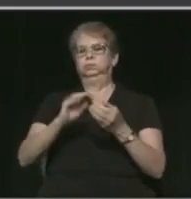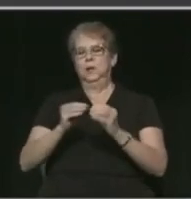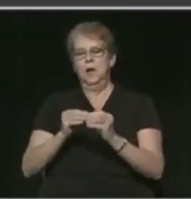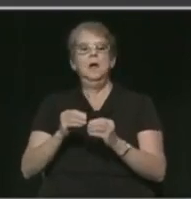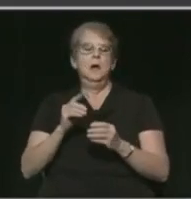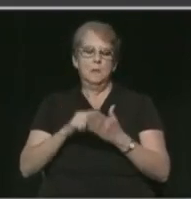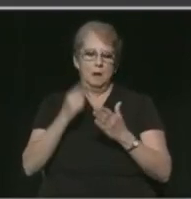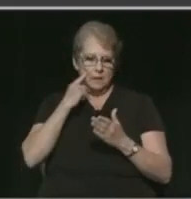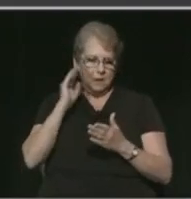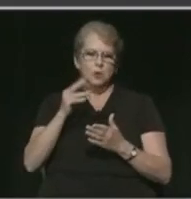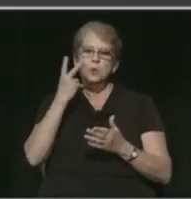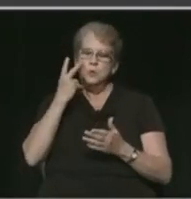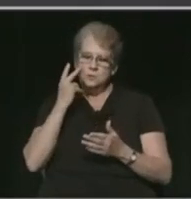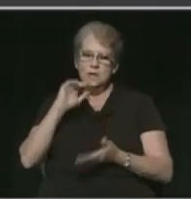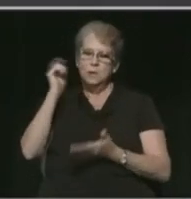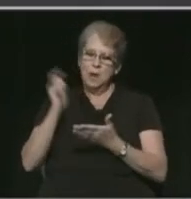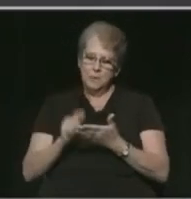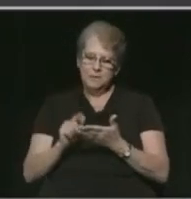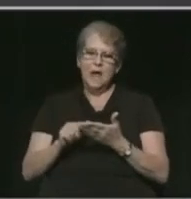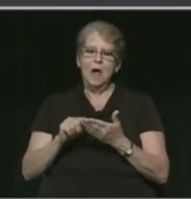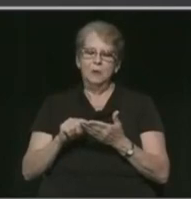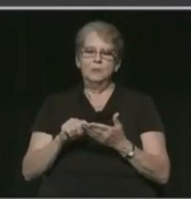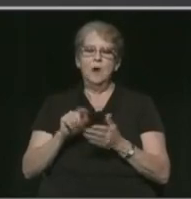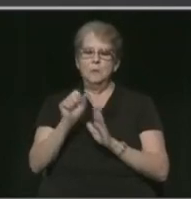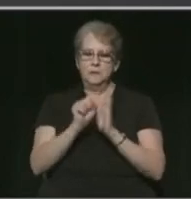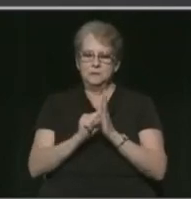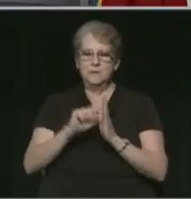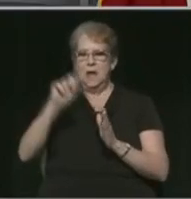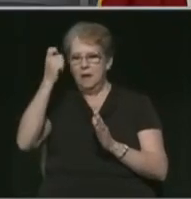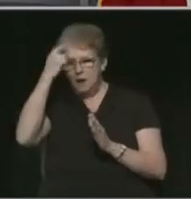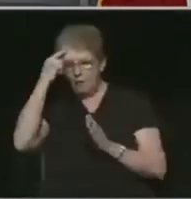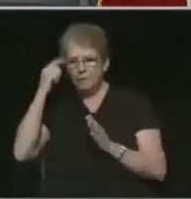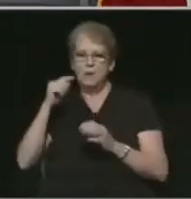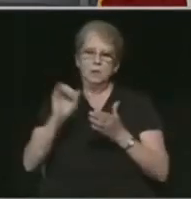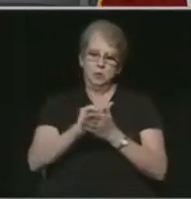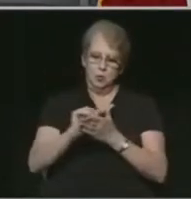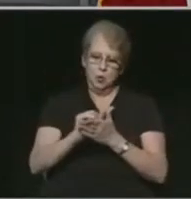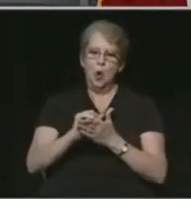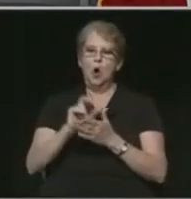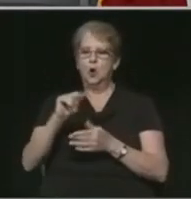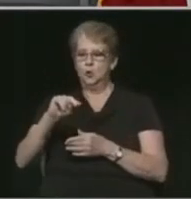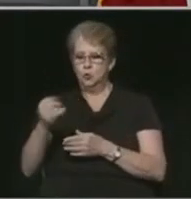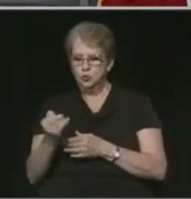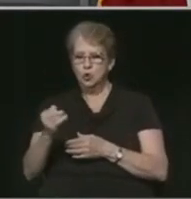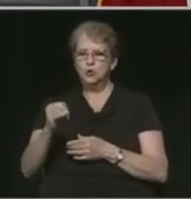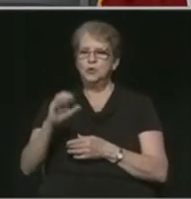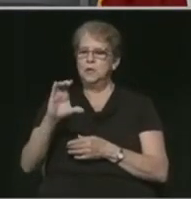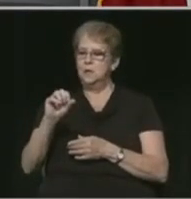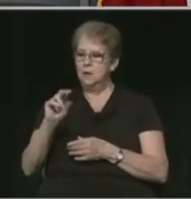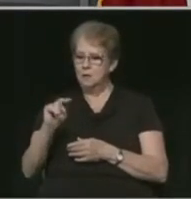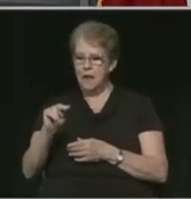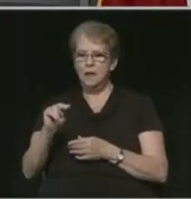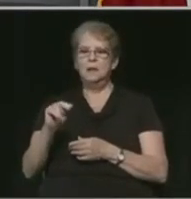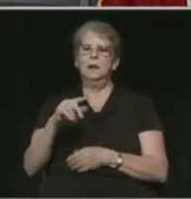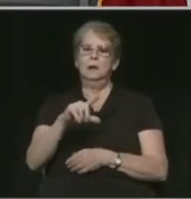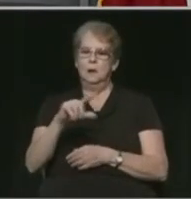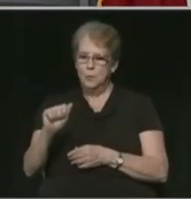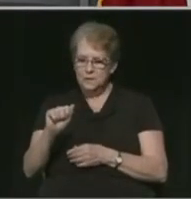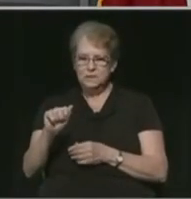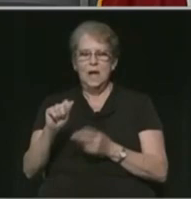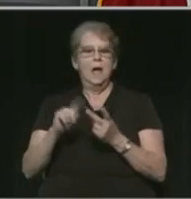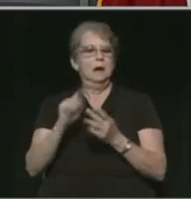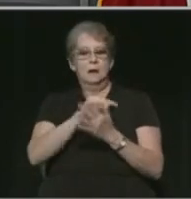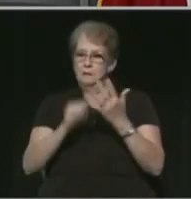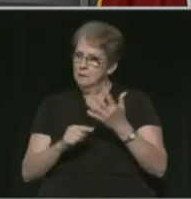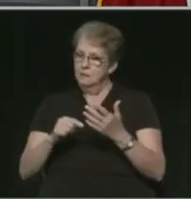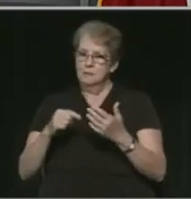come down, either from the state or the federal government, New York, New Jersey, Connecticut, Louisiana, all hot spots right now.